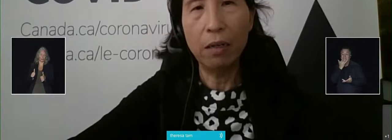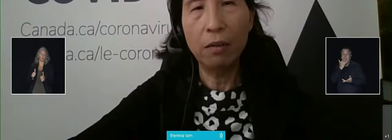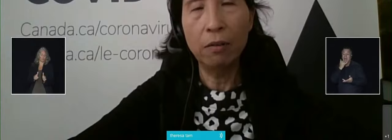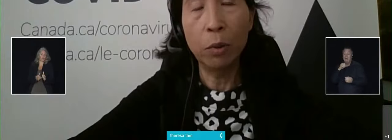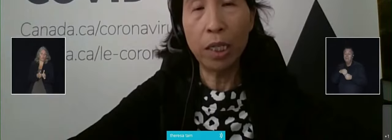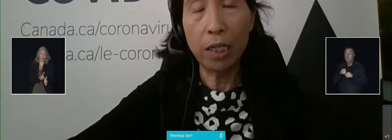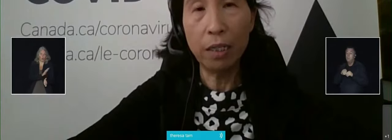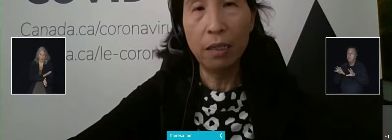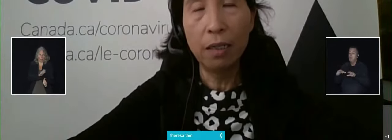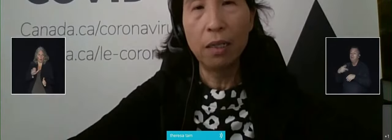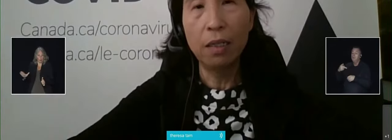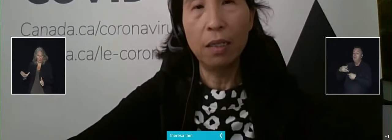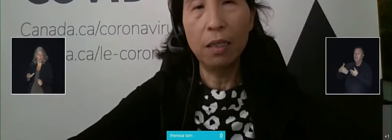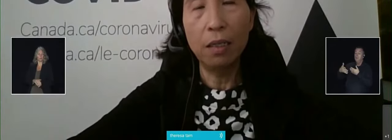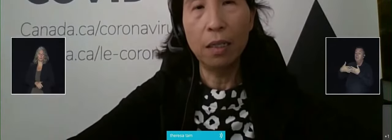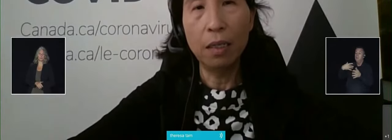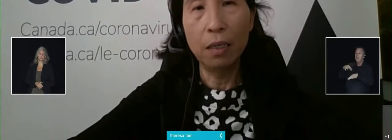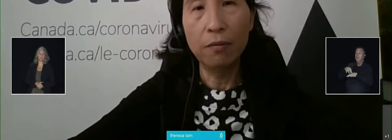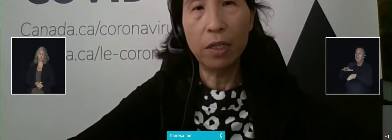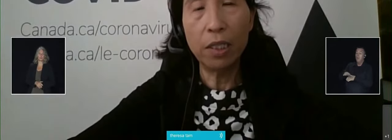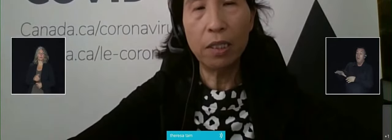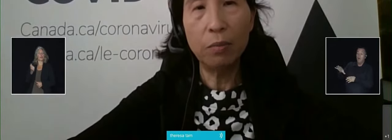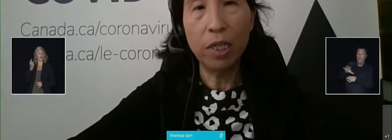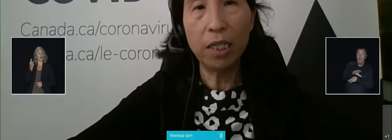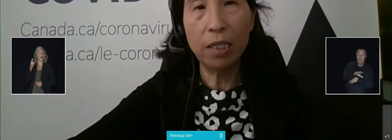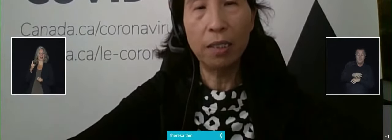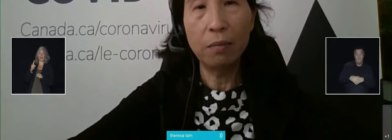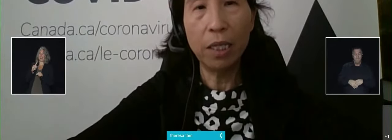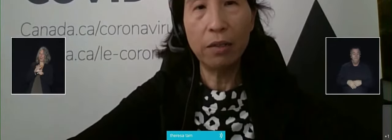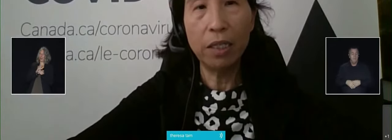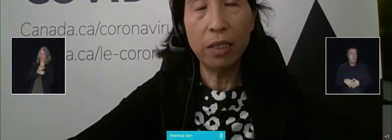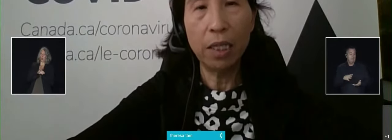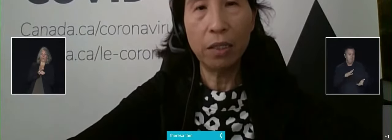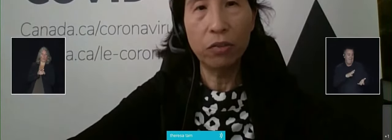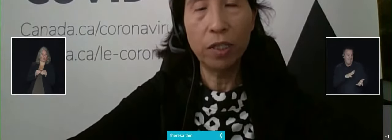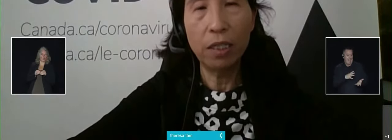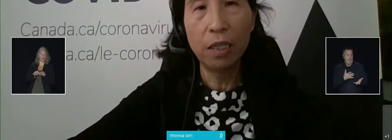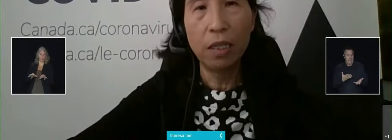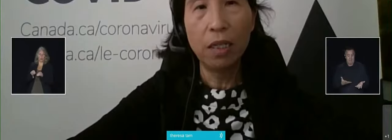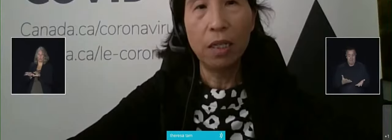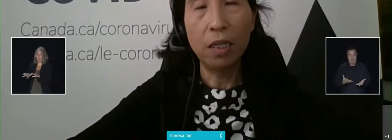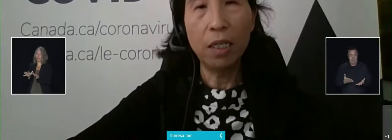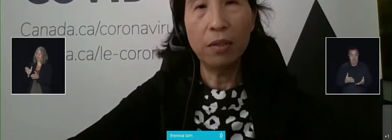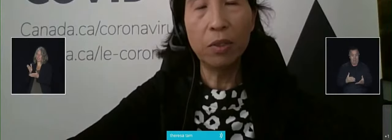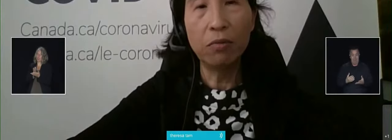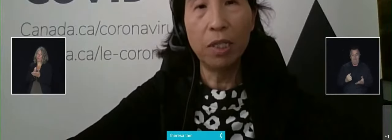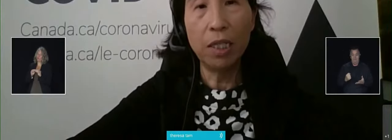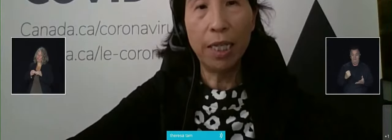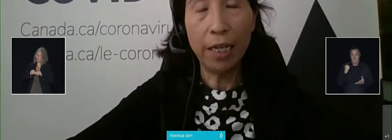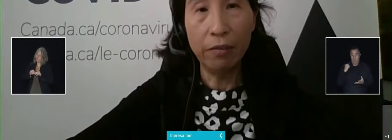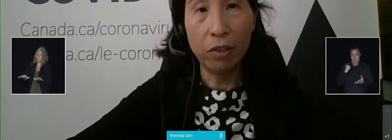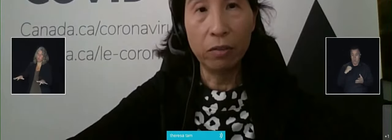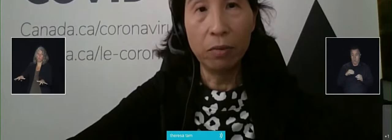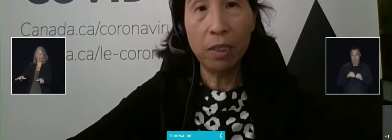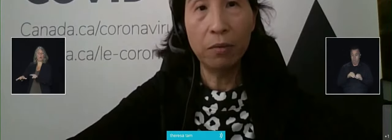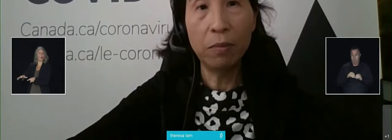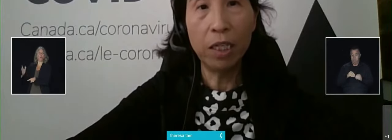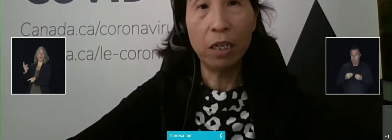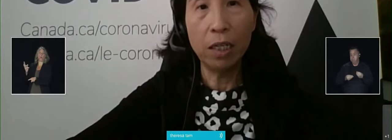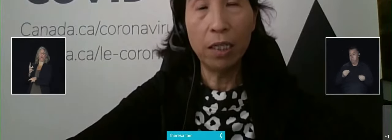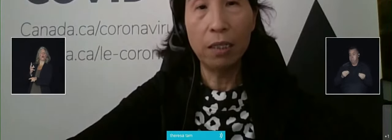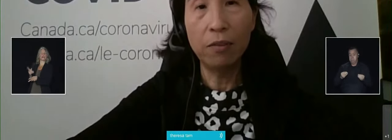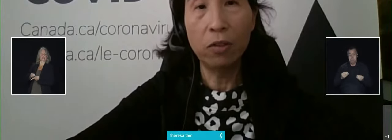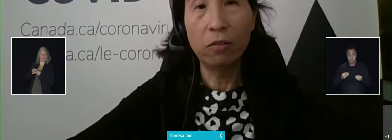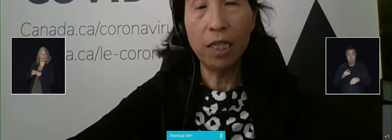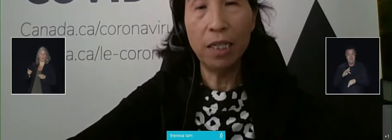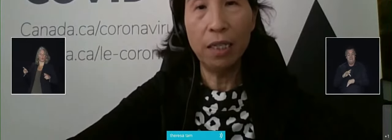you know, how quickly the virus is spreading in some areas of the country, you have to be really careful. Some